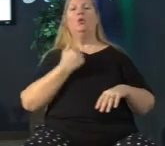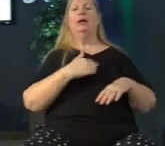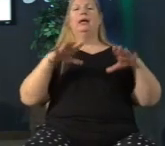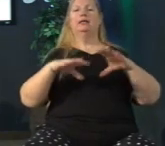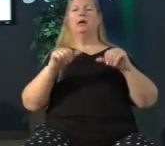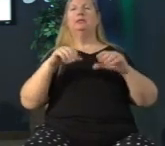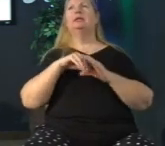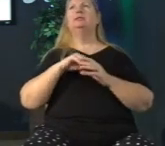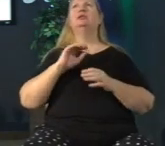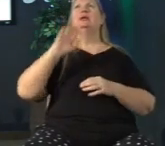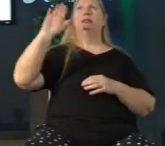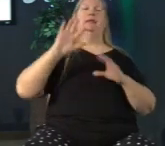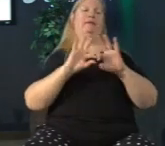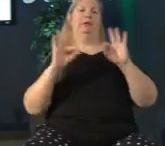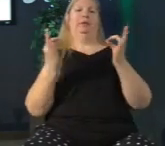his family